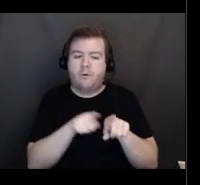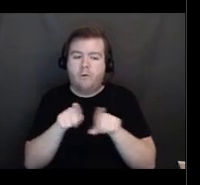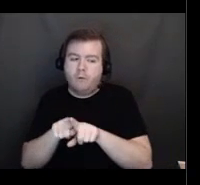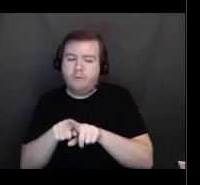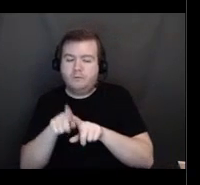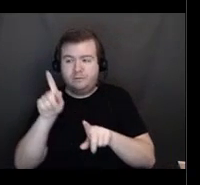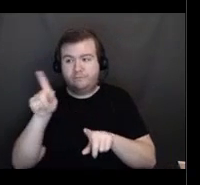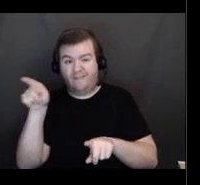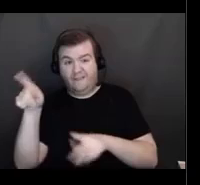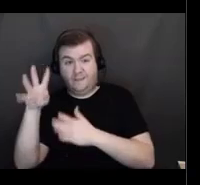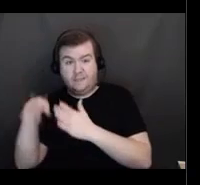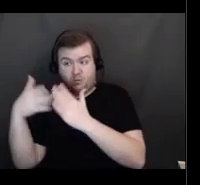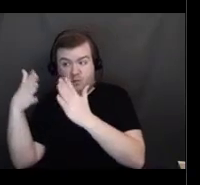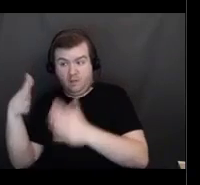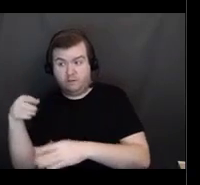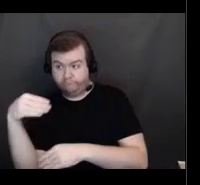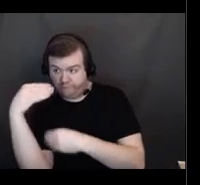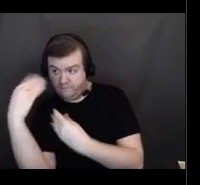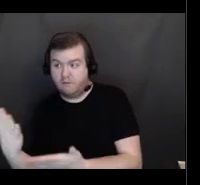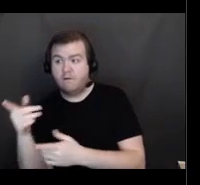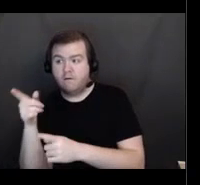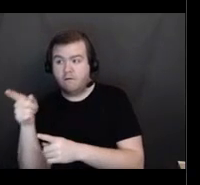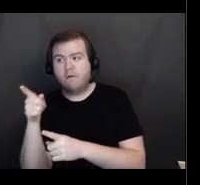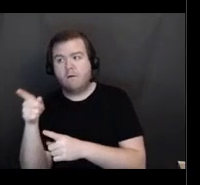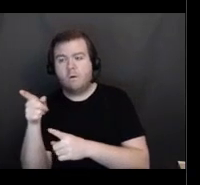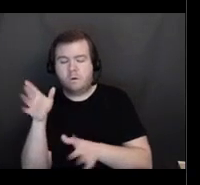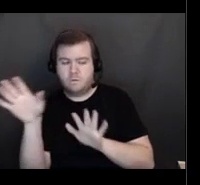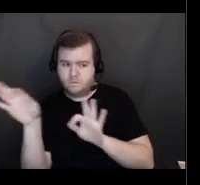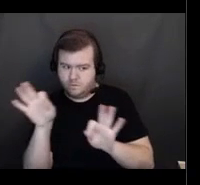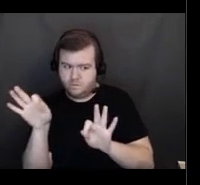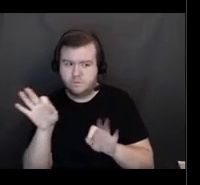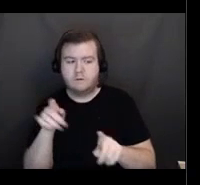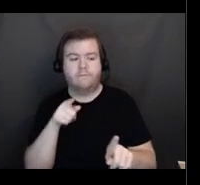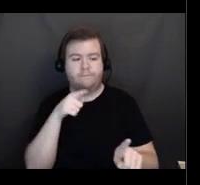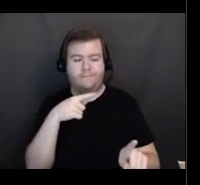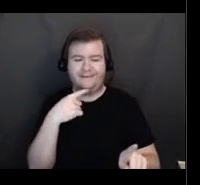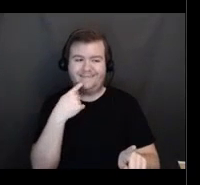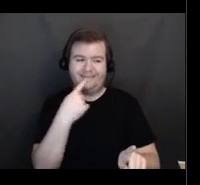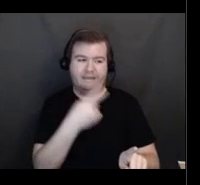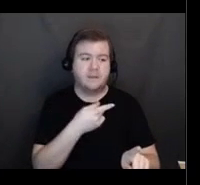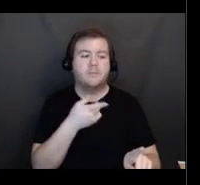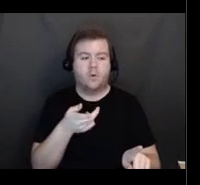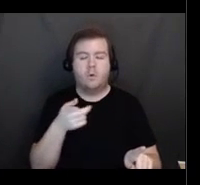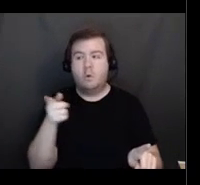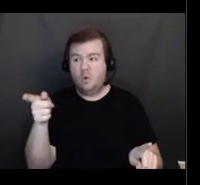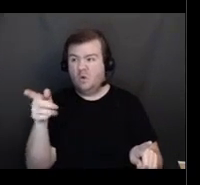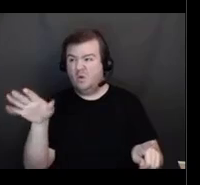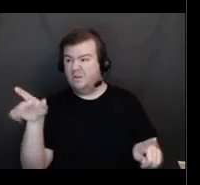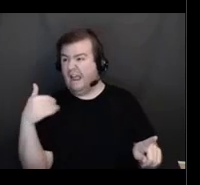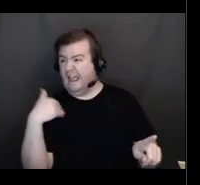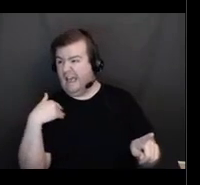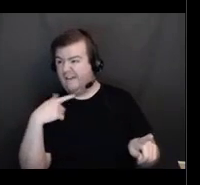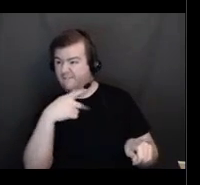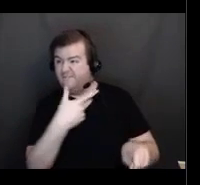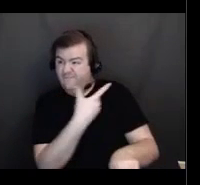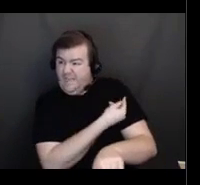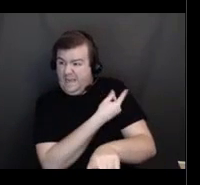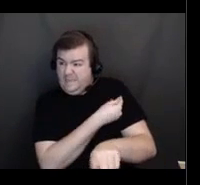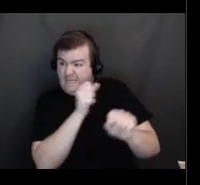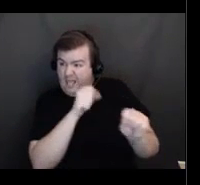and letting them know you'll be transferring them to a vaccine eligible recipient. What makes that